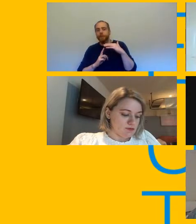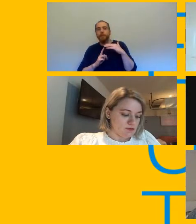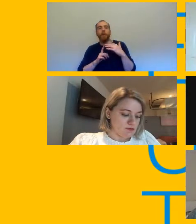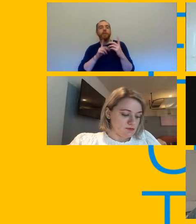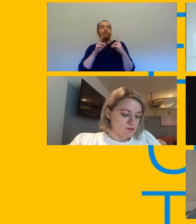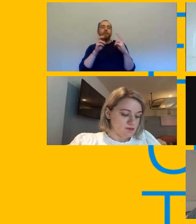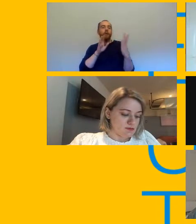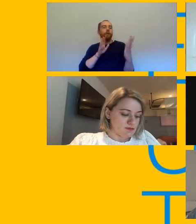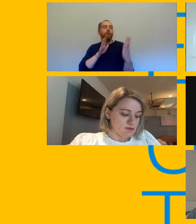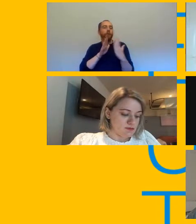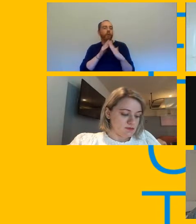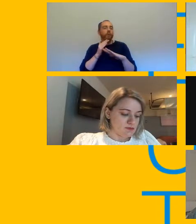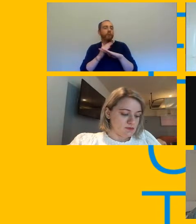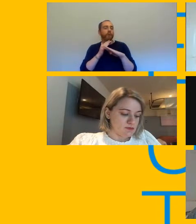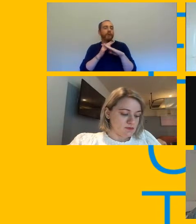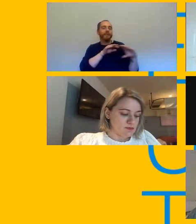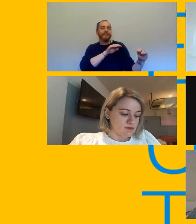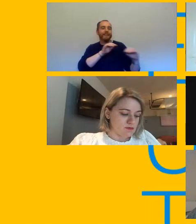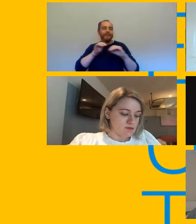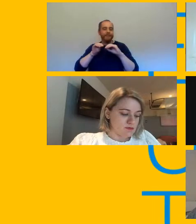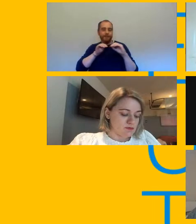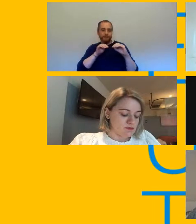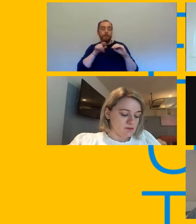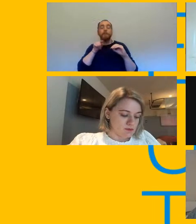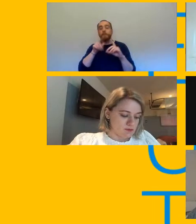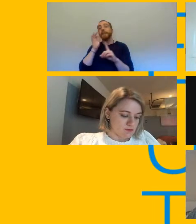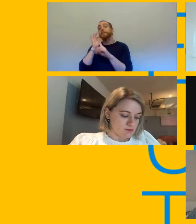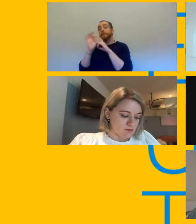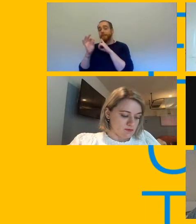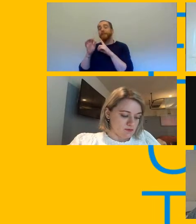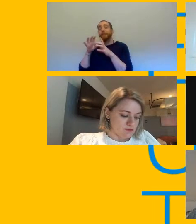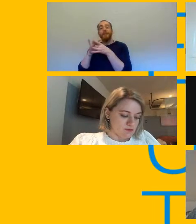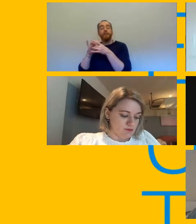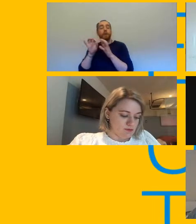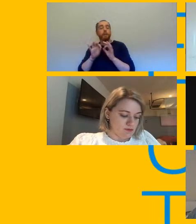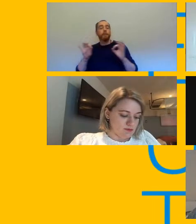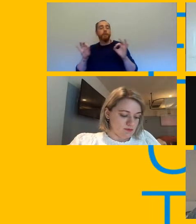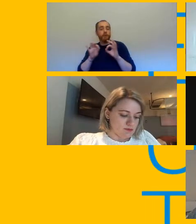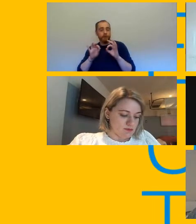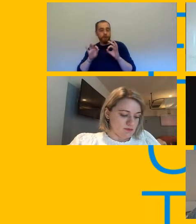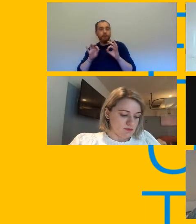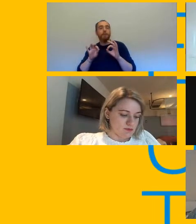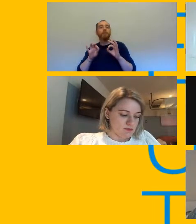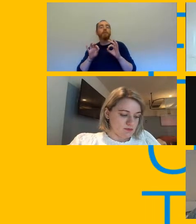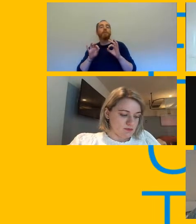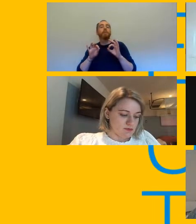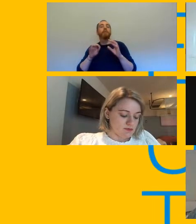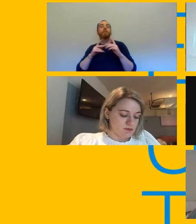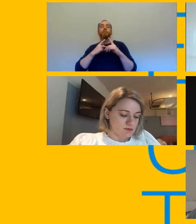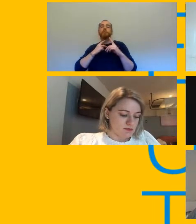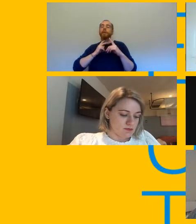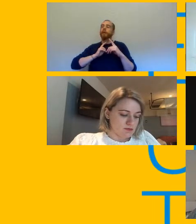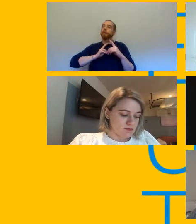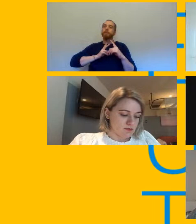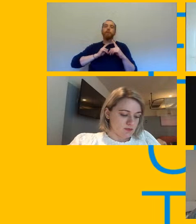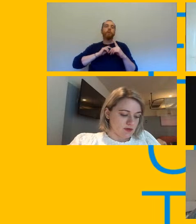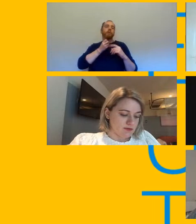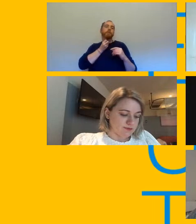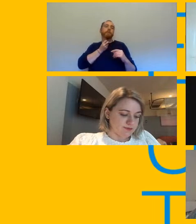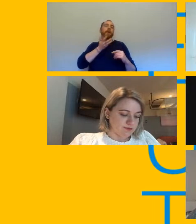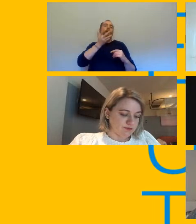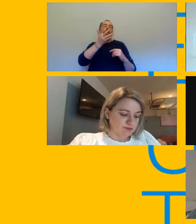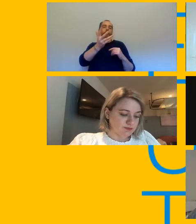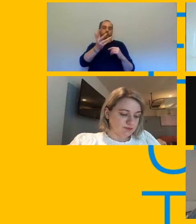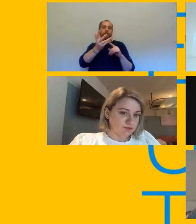uh but there are specific issues with music of course in terms of um you know projecting your voice and that kind of thing so